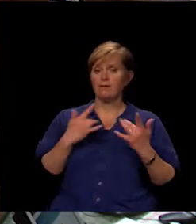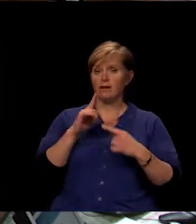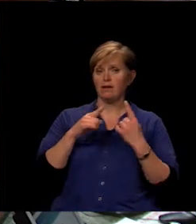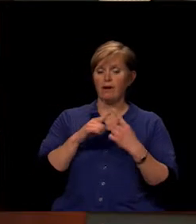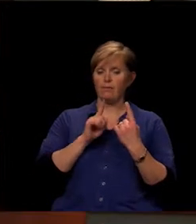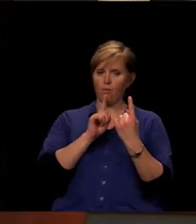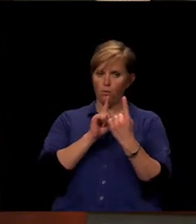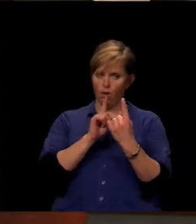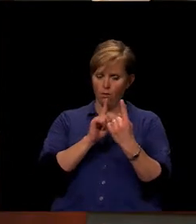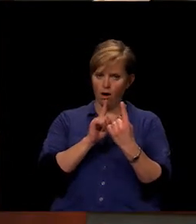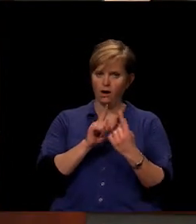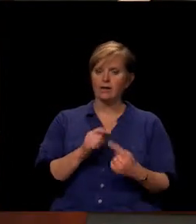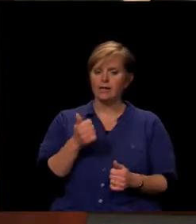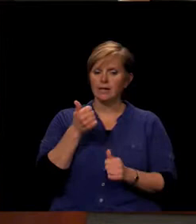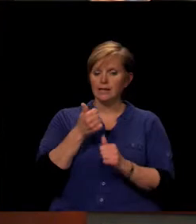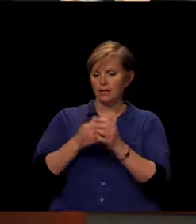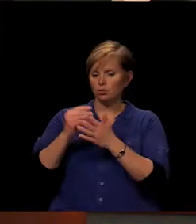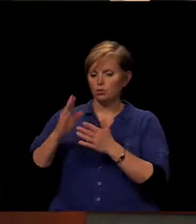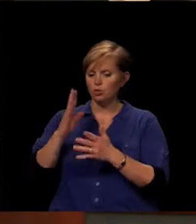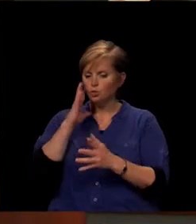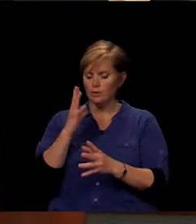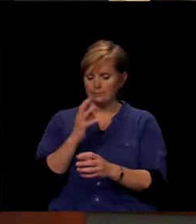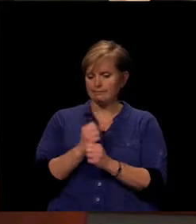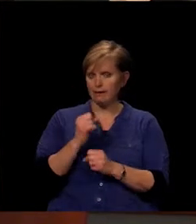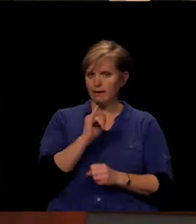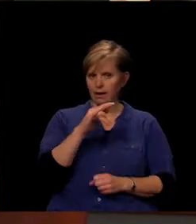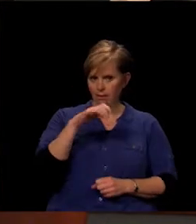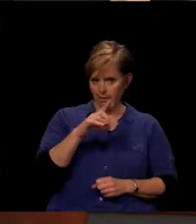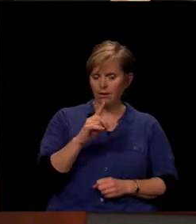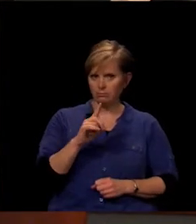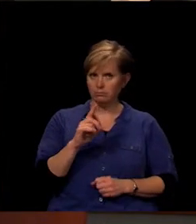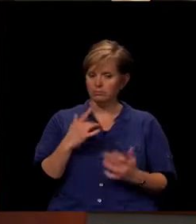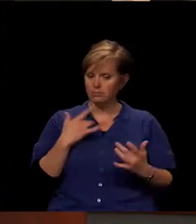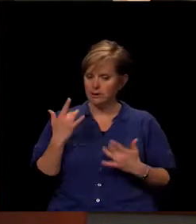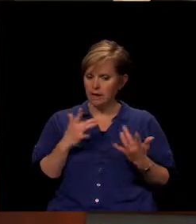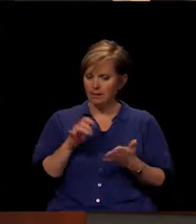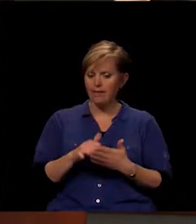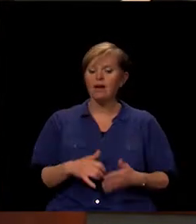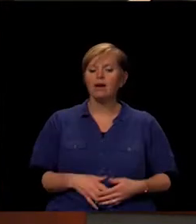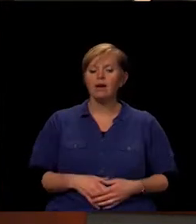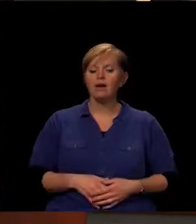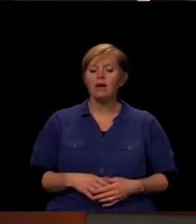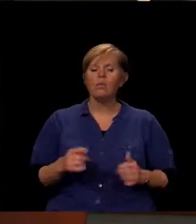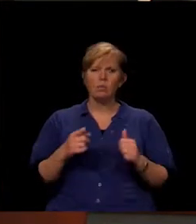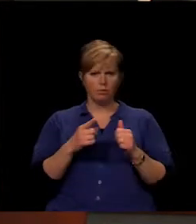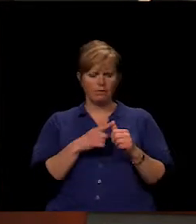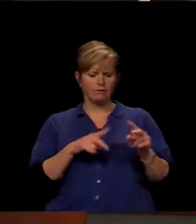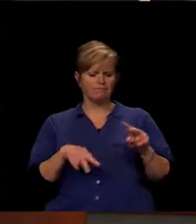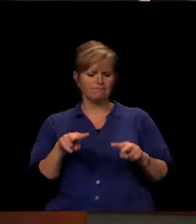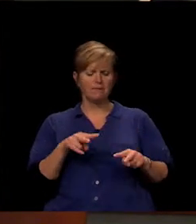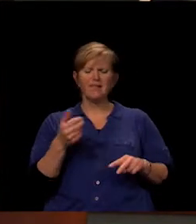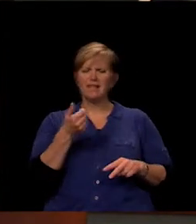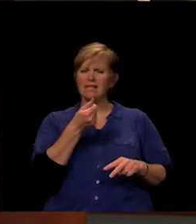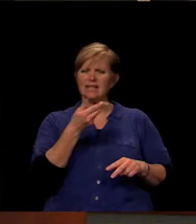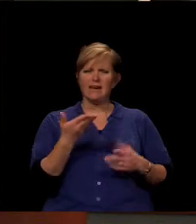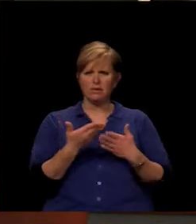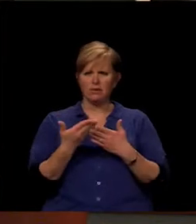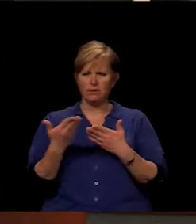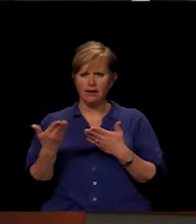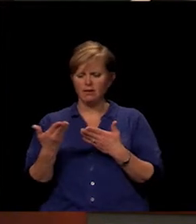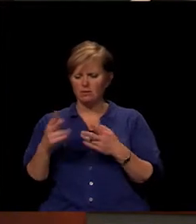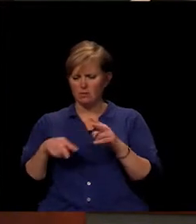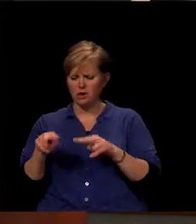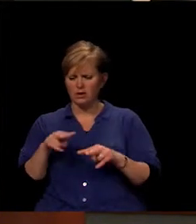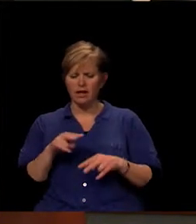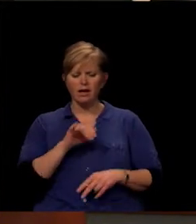every student having a chance to have an iPad. When we first started looking at this, there were several different devices we looked at. I know you looked at iPads, and